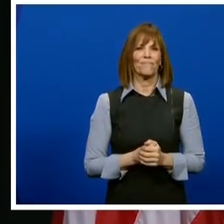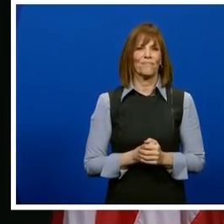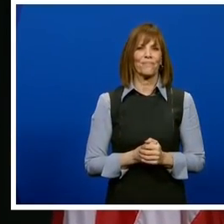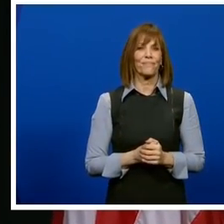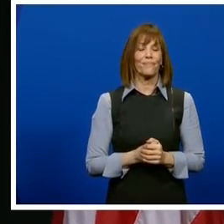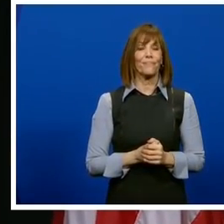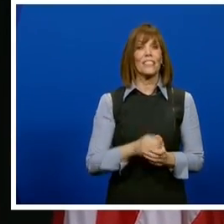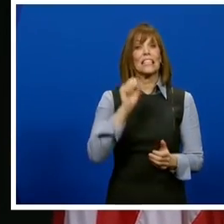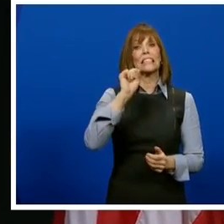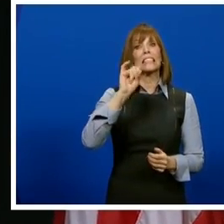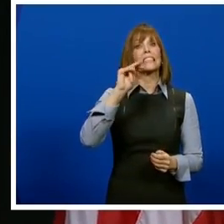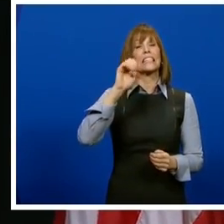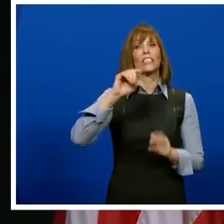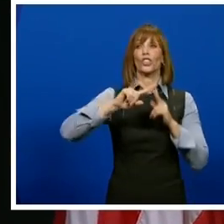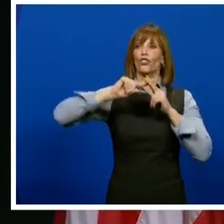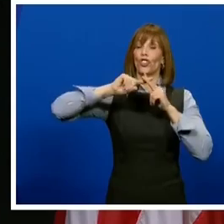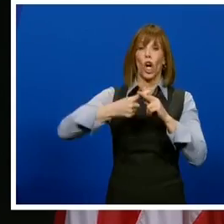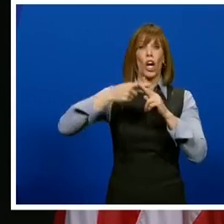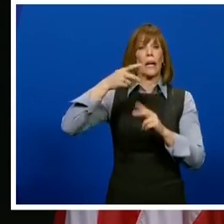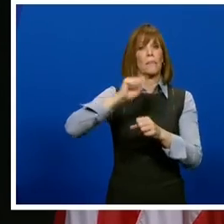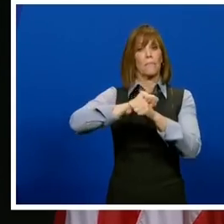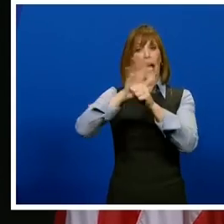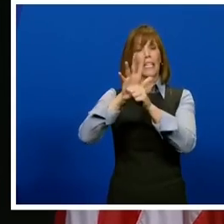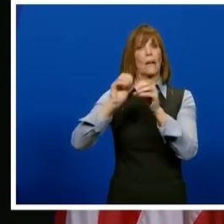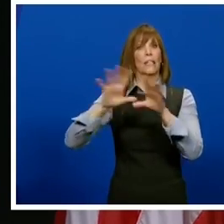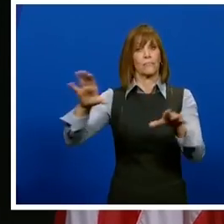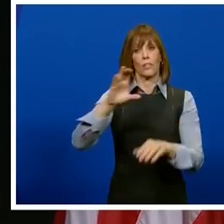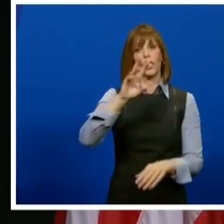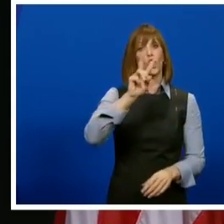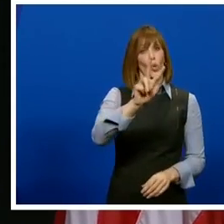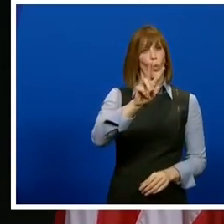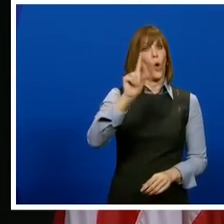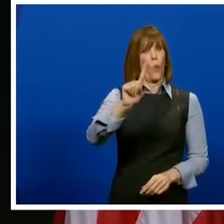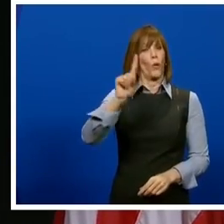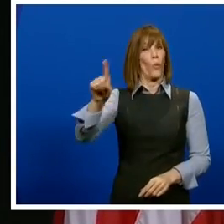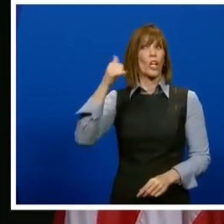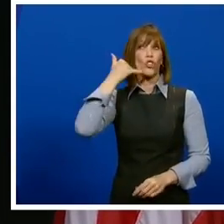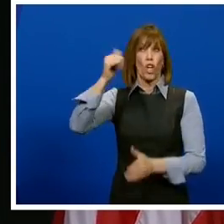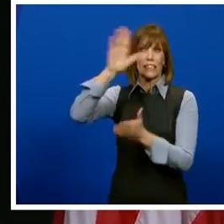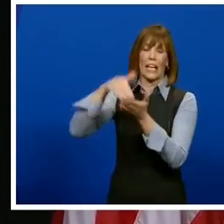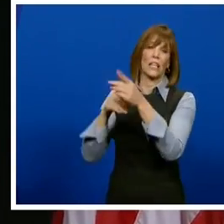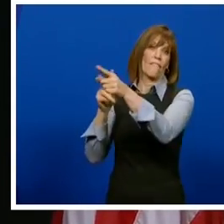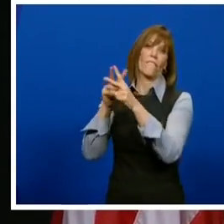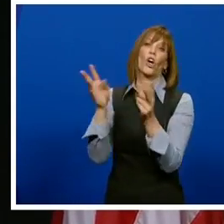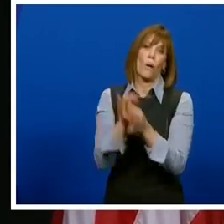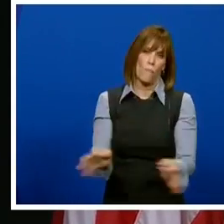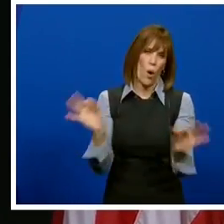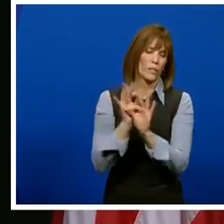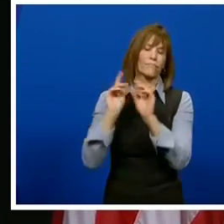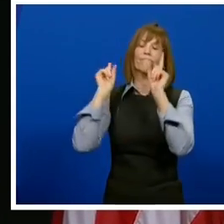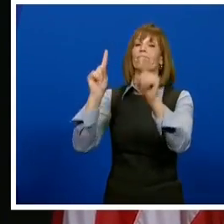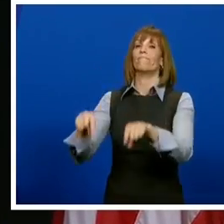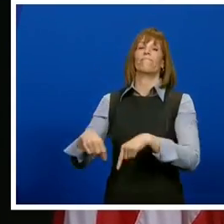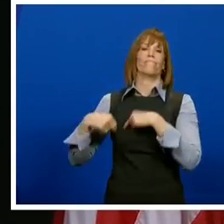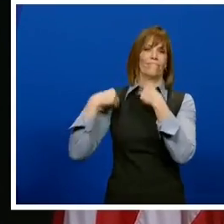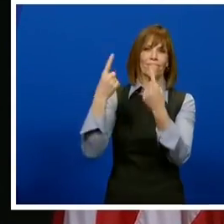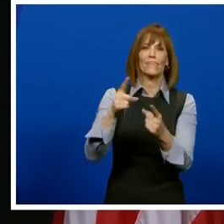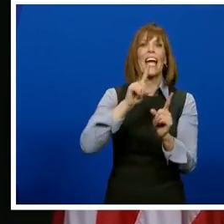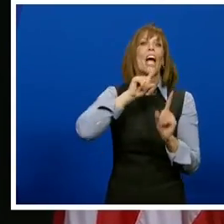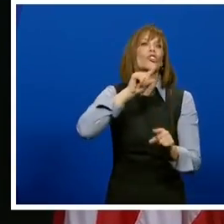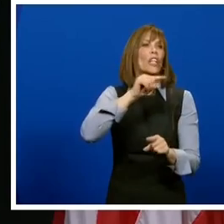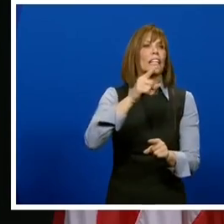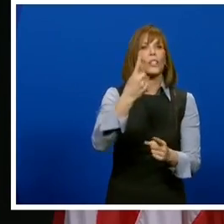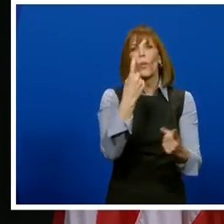Since the very first days of the pandemic, the 2-1-1 call center has provided an important service to Iowans, answering their questions about COVID